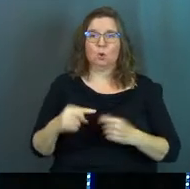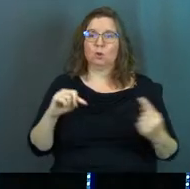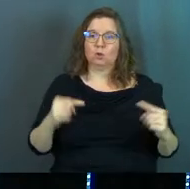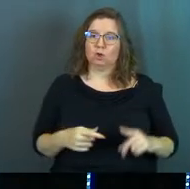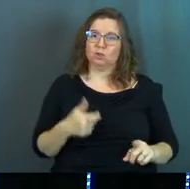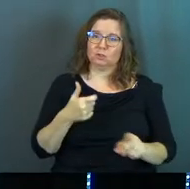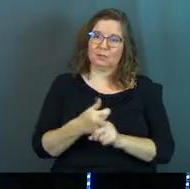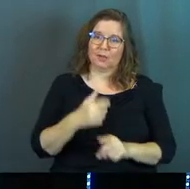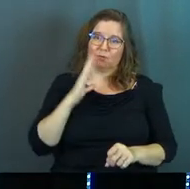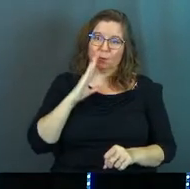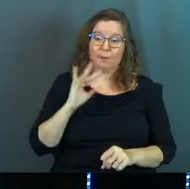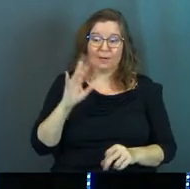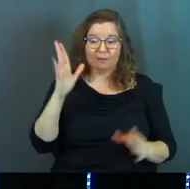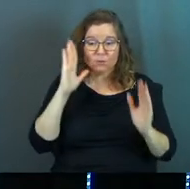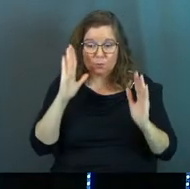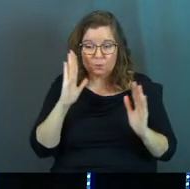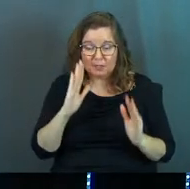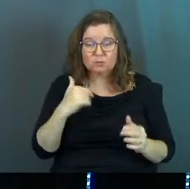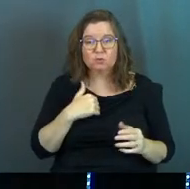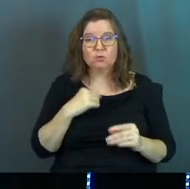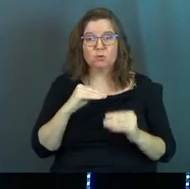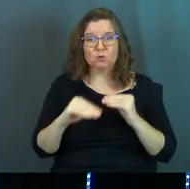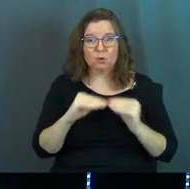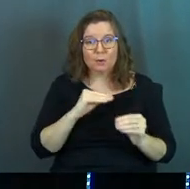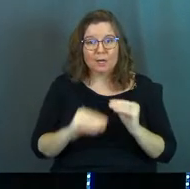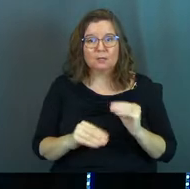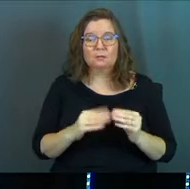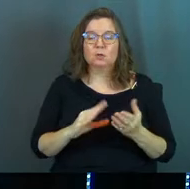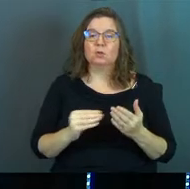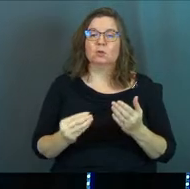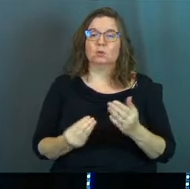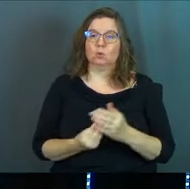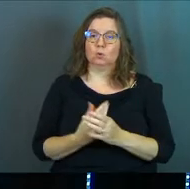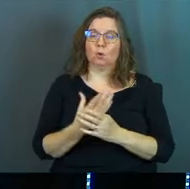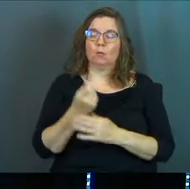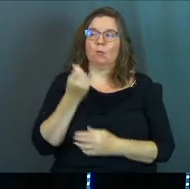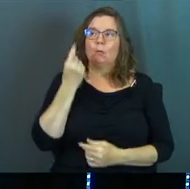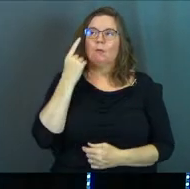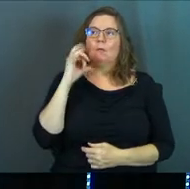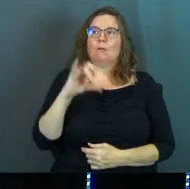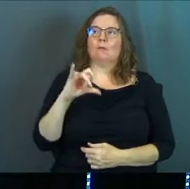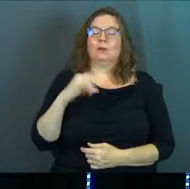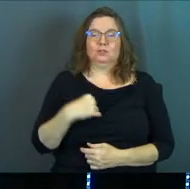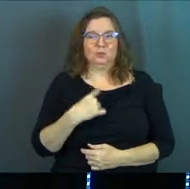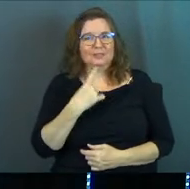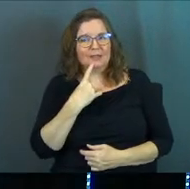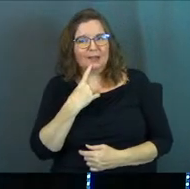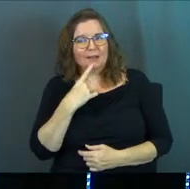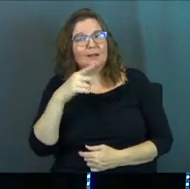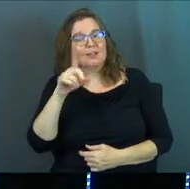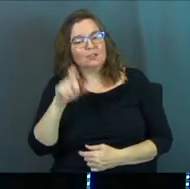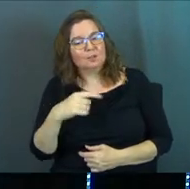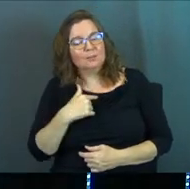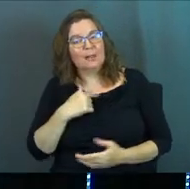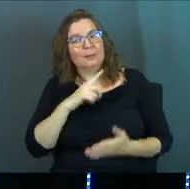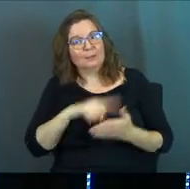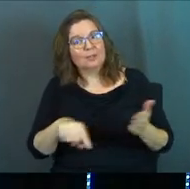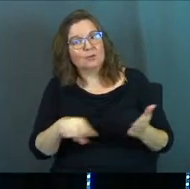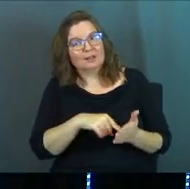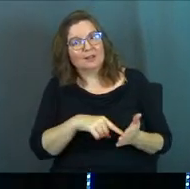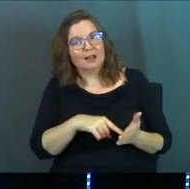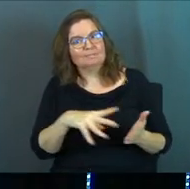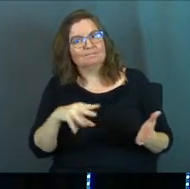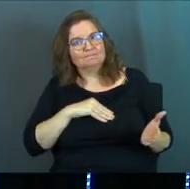harm yourself. But if you listen to correction, you grow in understanding. Do you see what it's saying here? It says, you ought to be able to be criticized.